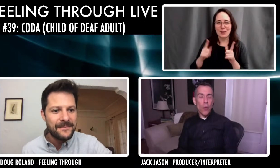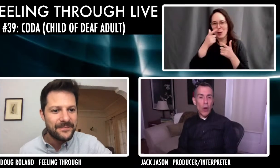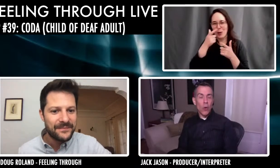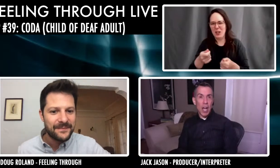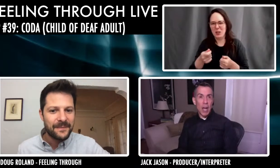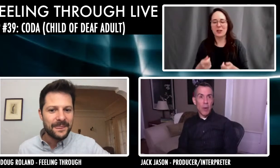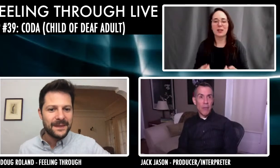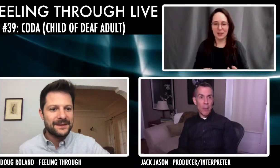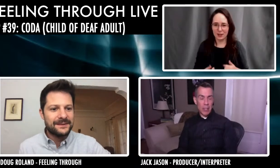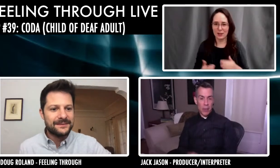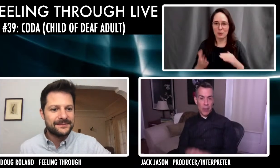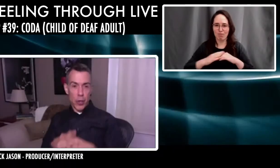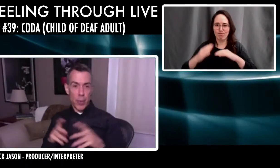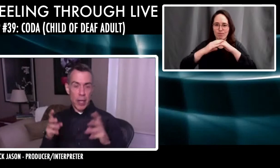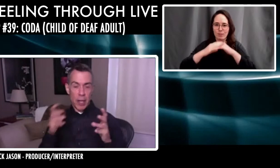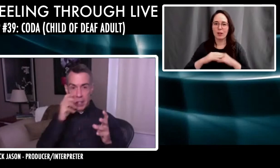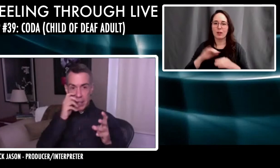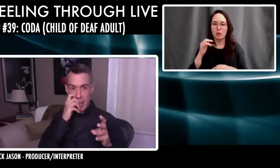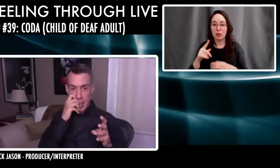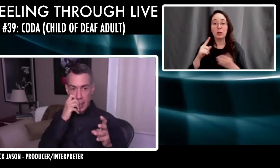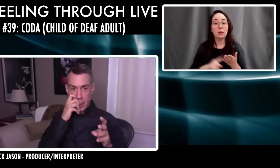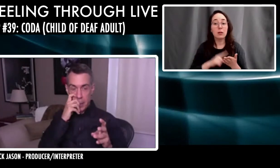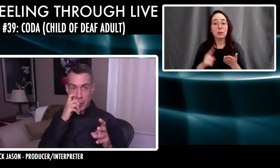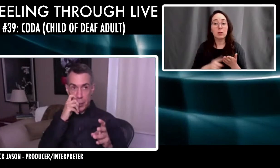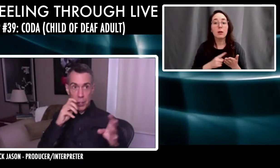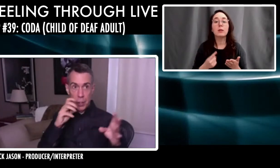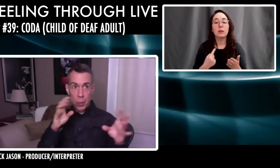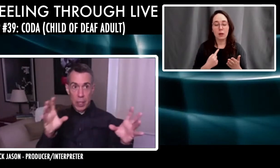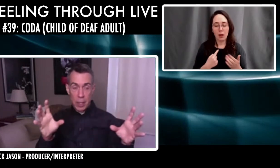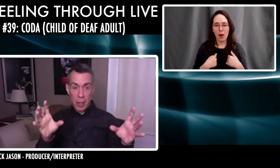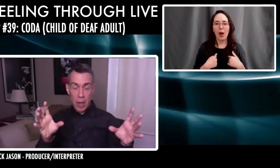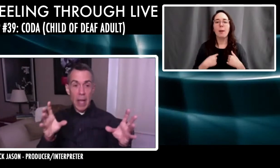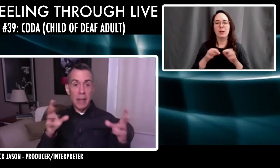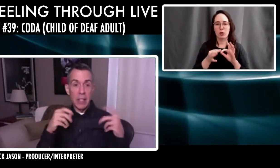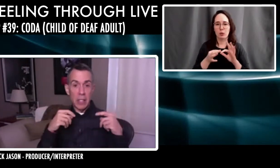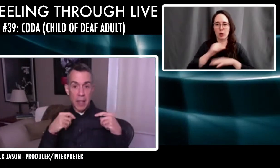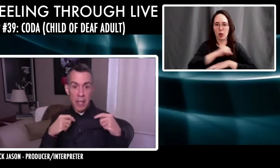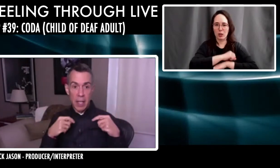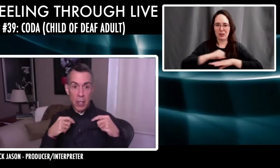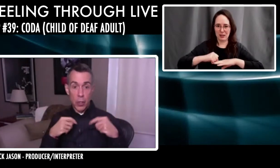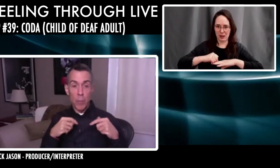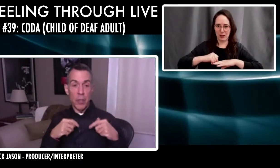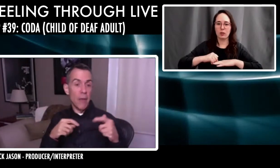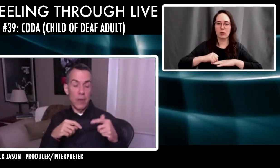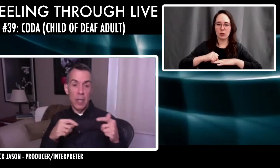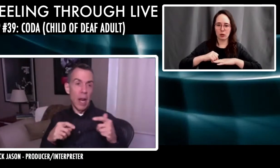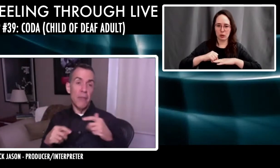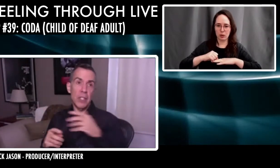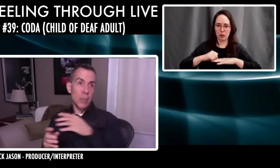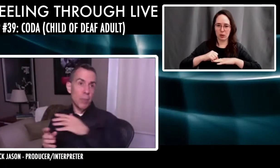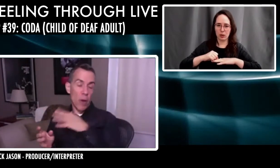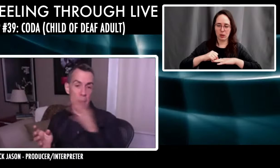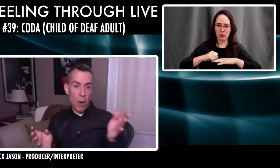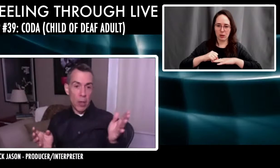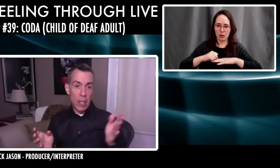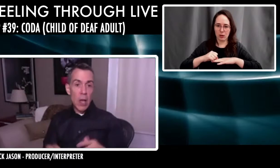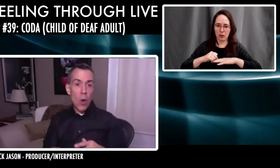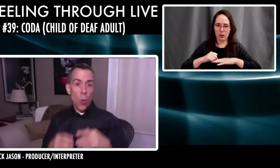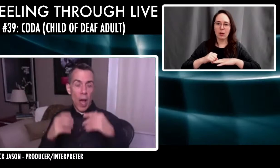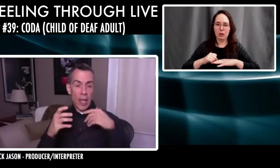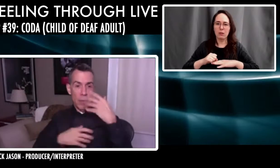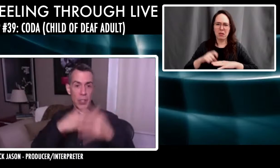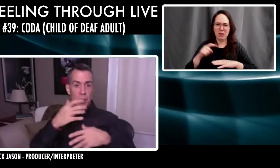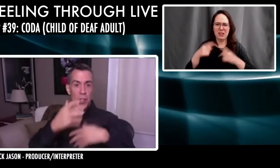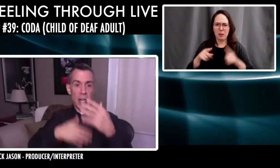There are times when I find myself interpreting on stage and she's doing, and this is, I think an interpreting, I've seen this before I met Marley,